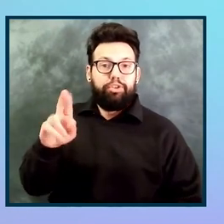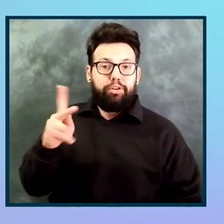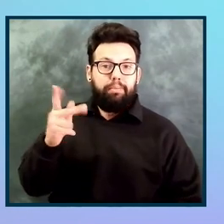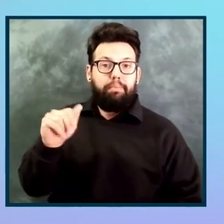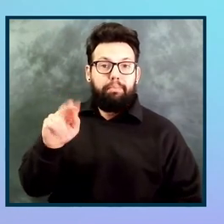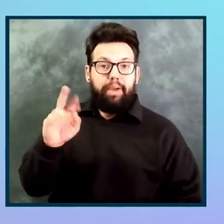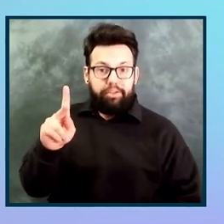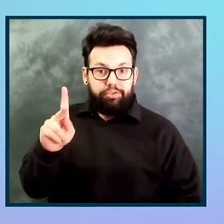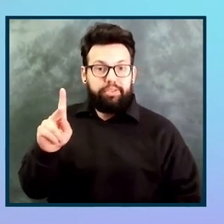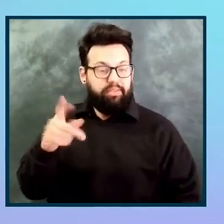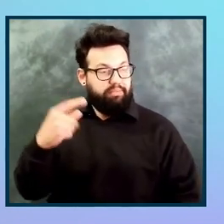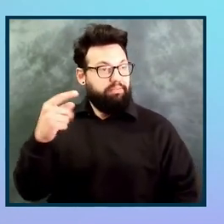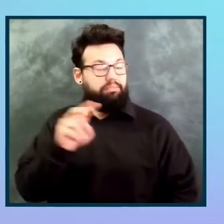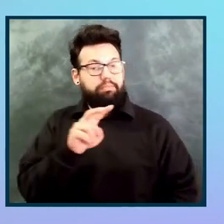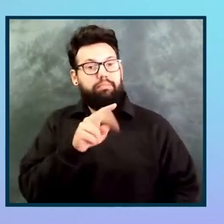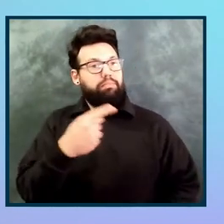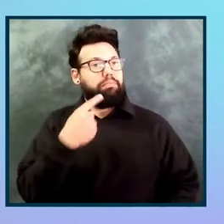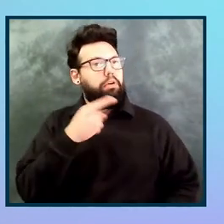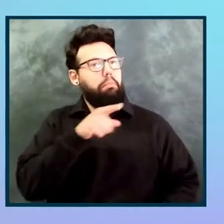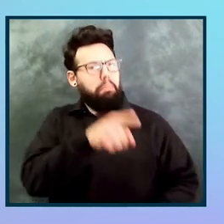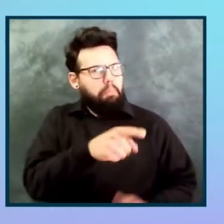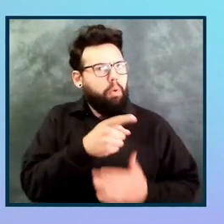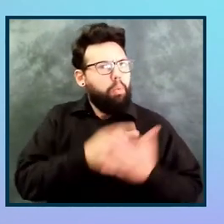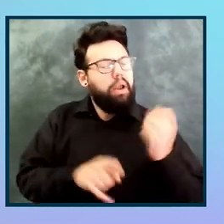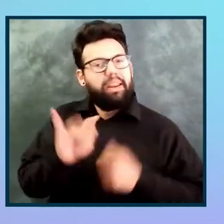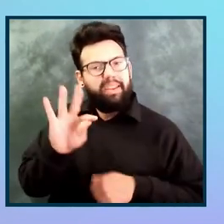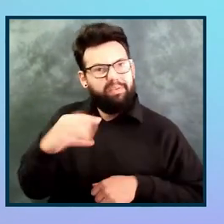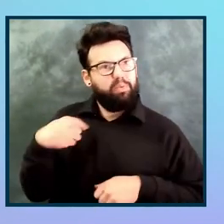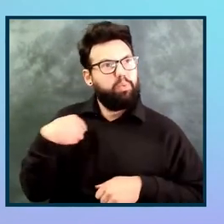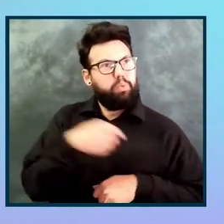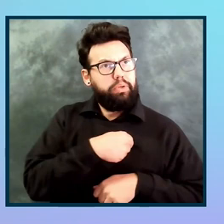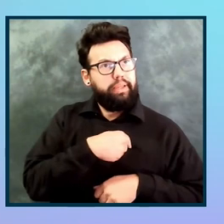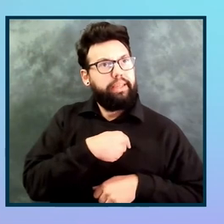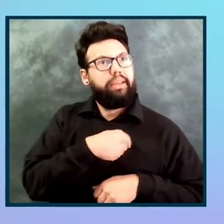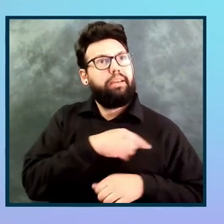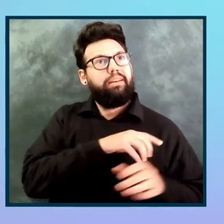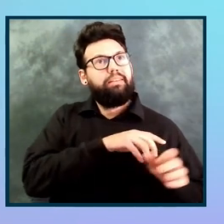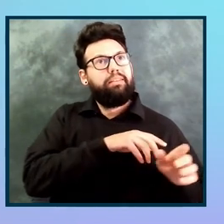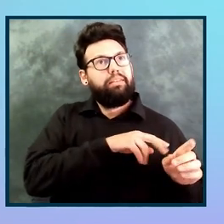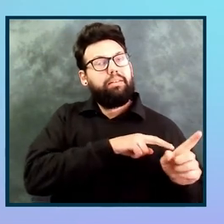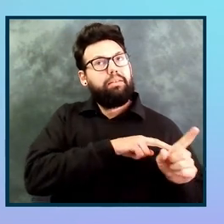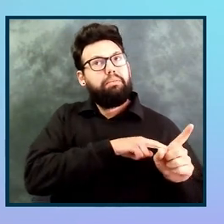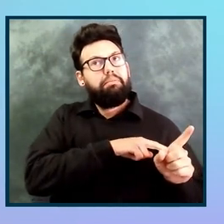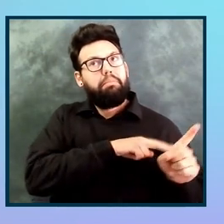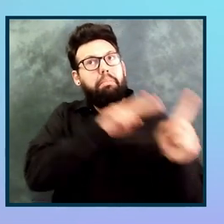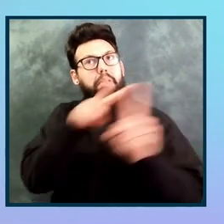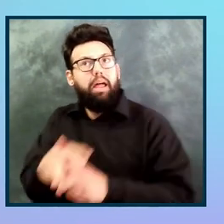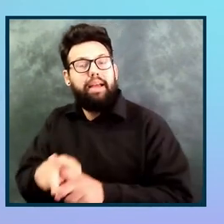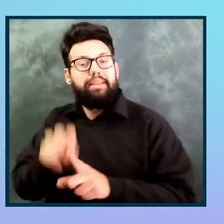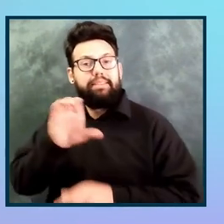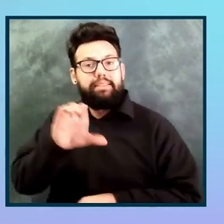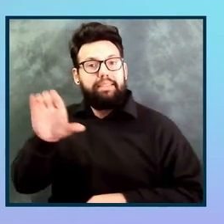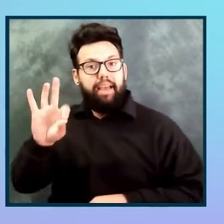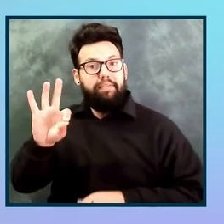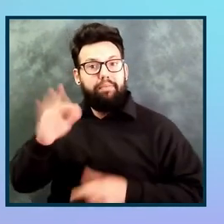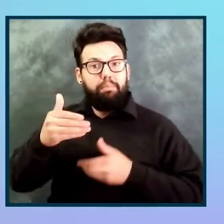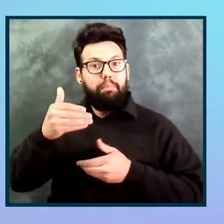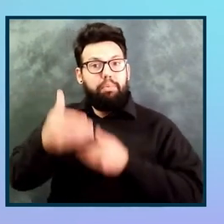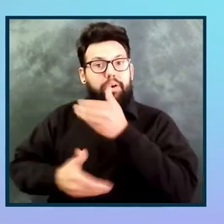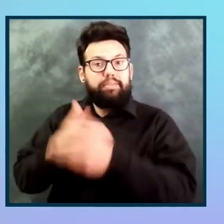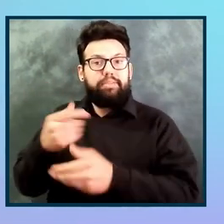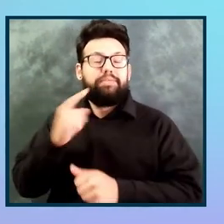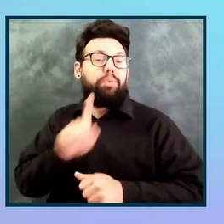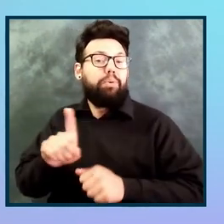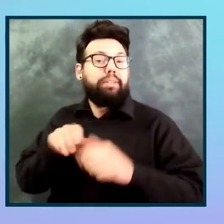and thought, you know, innovatively, what if we decided to have the same kind of CCF process for accessibility, and having a